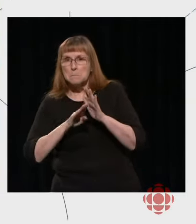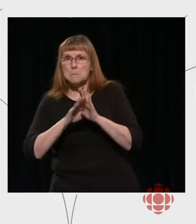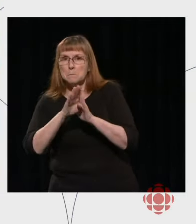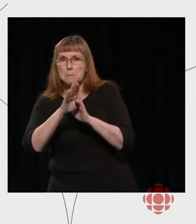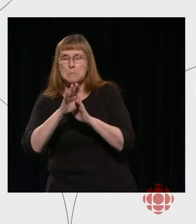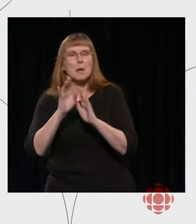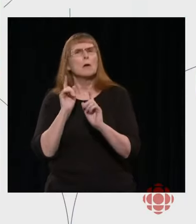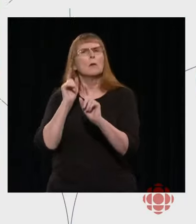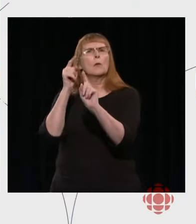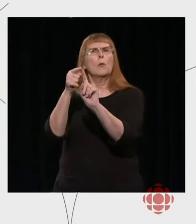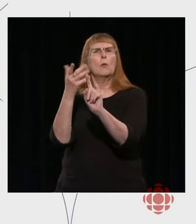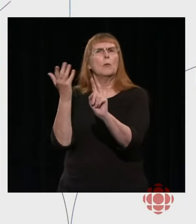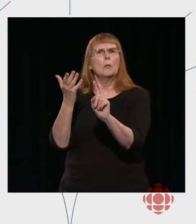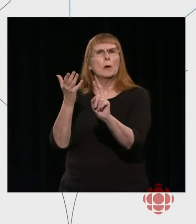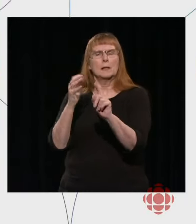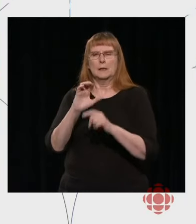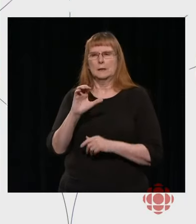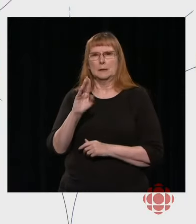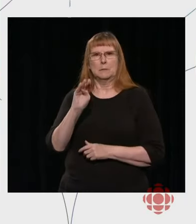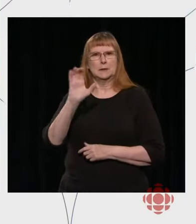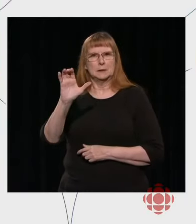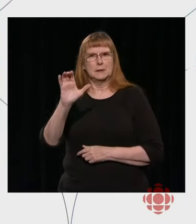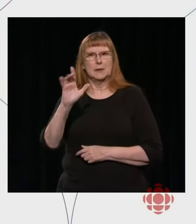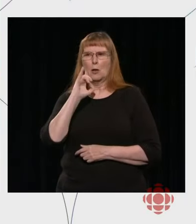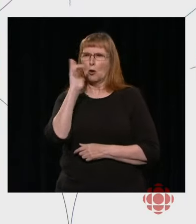reflects the public that we serve.